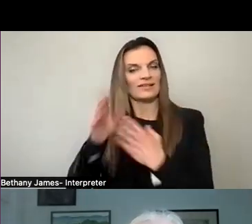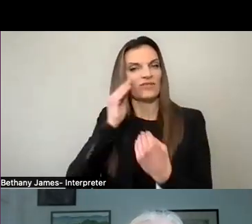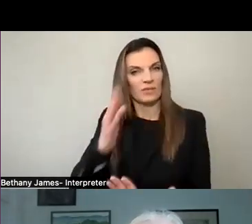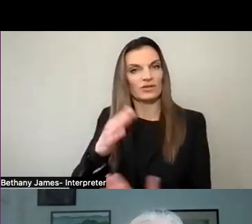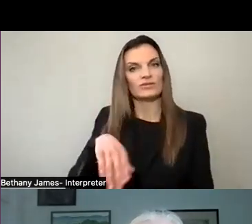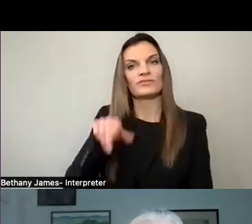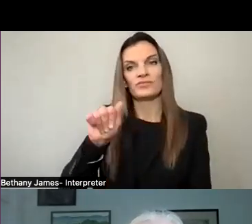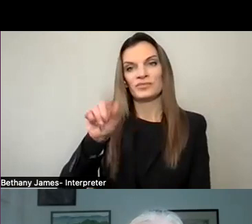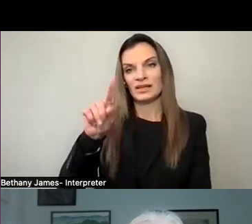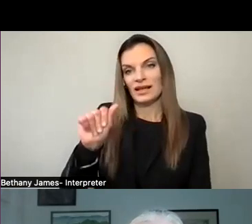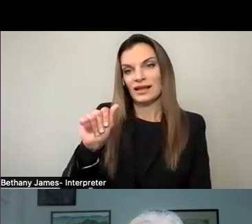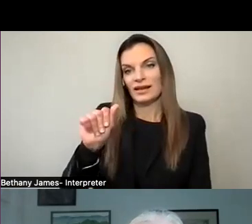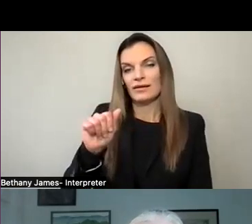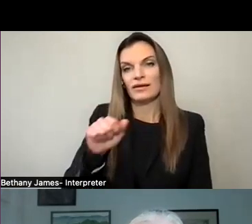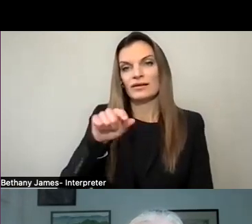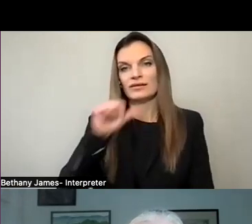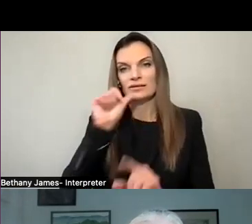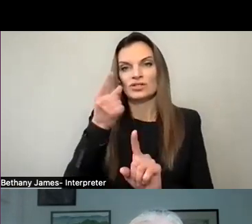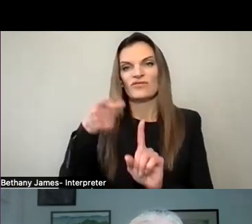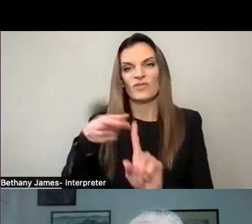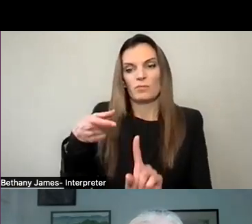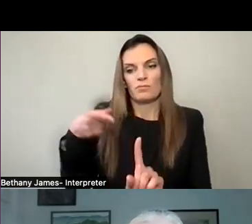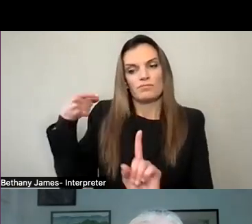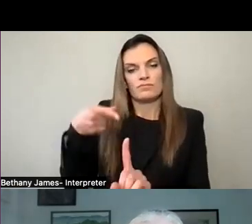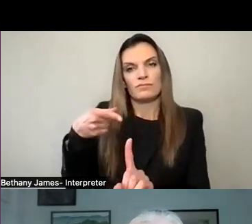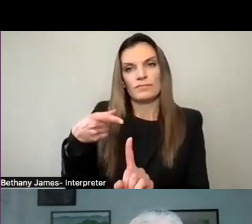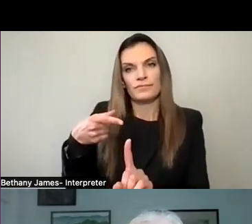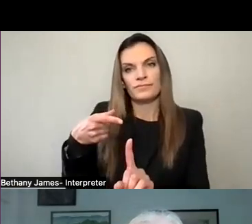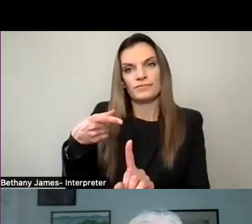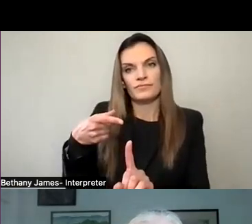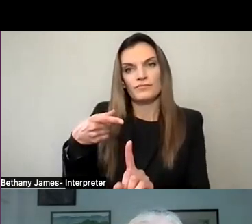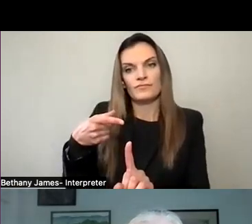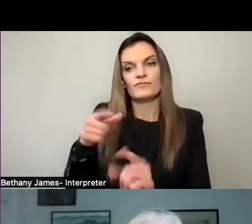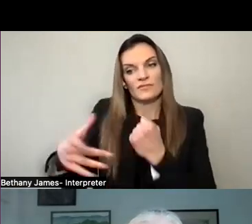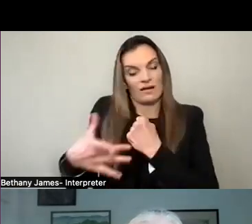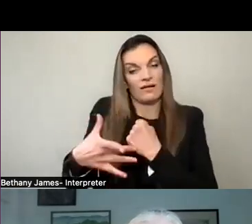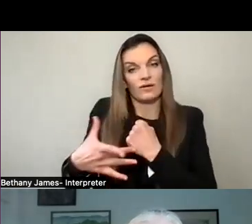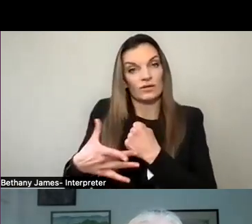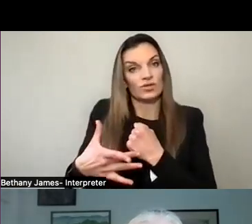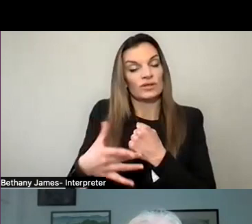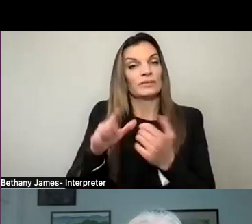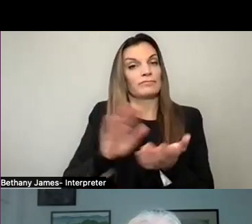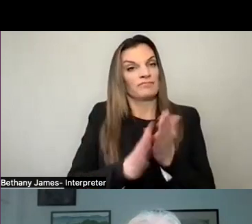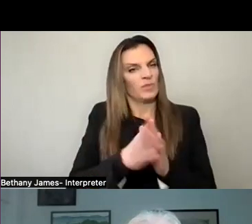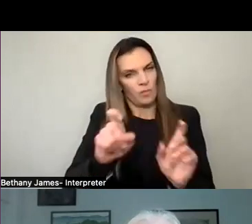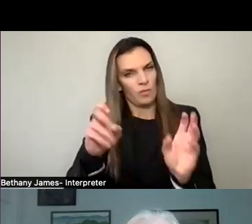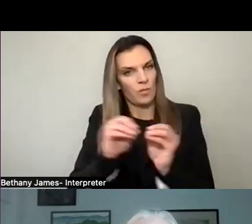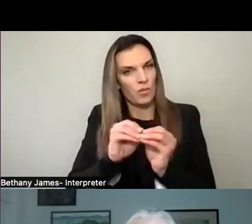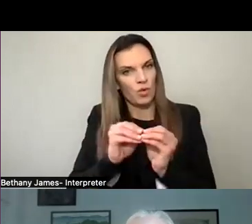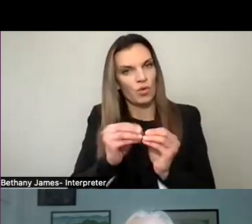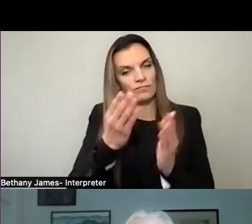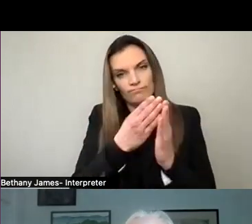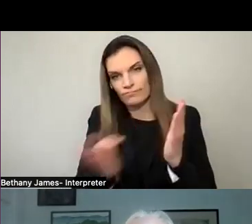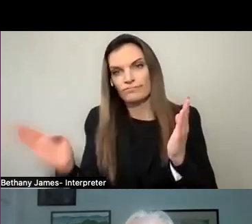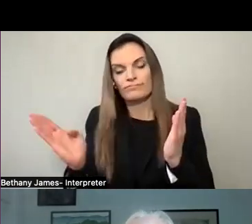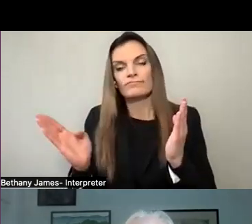ADA and ability doesn't stem just from what we're doing on the technology front, but also into how we